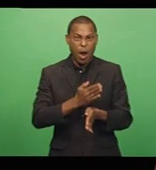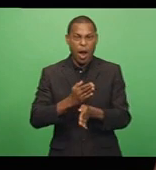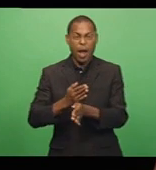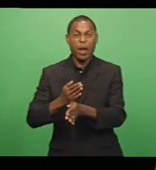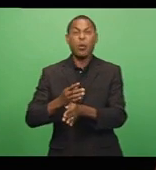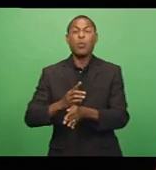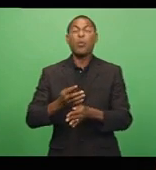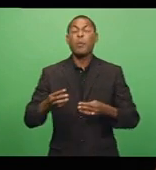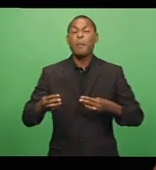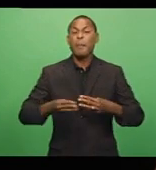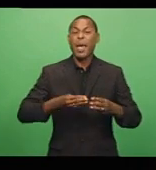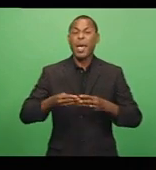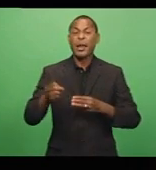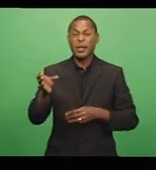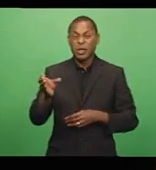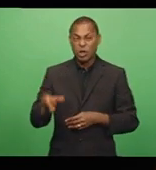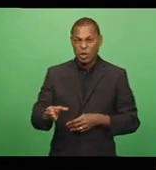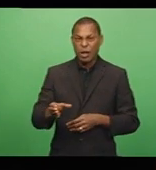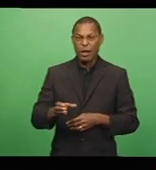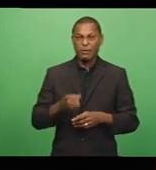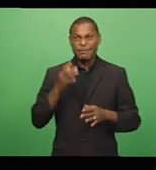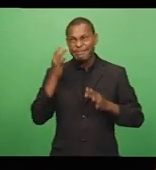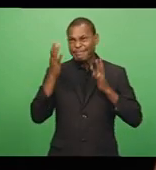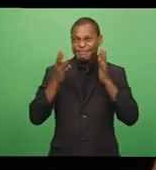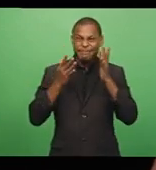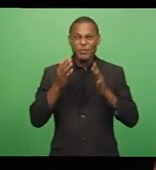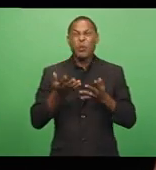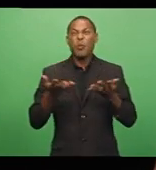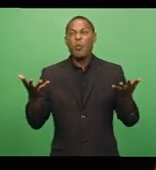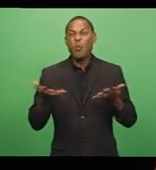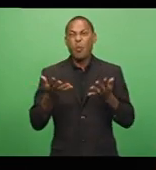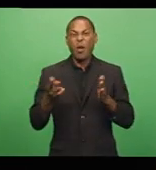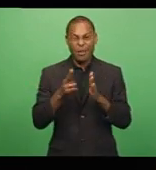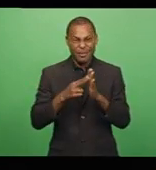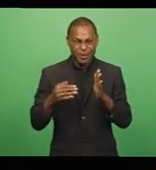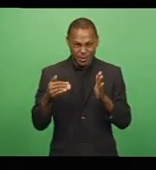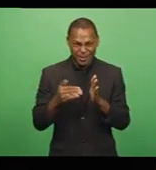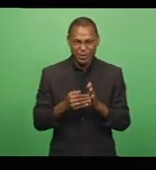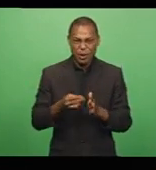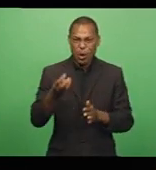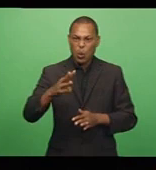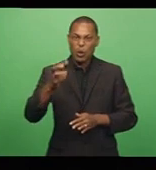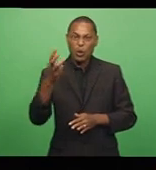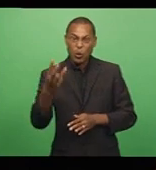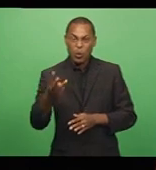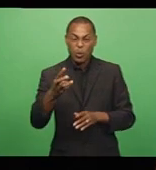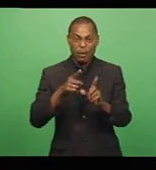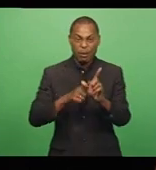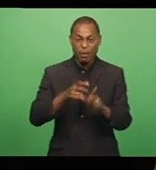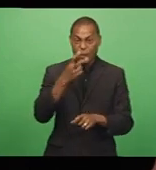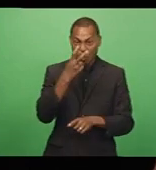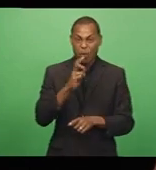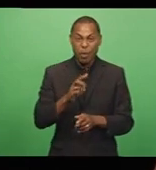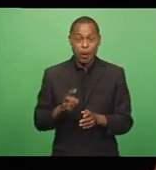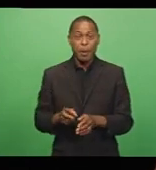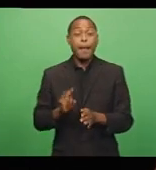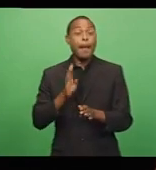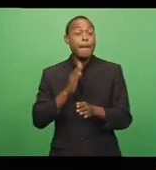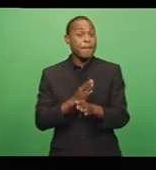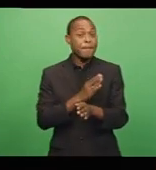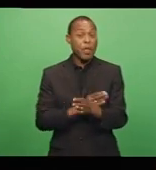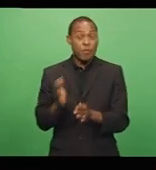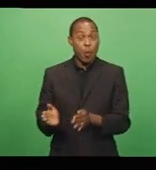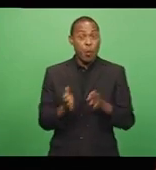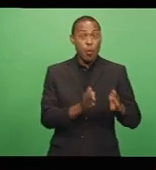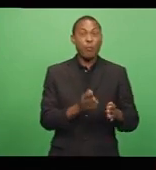at the Crazy Price Mart in Christchurch. The 33-year-old, also before moving across, owned